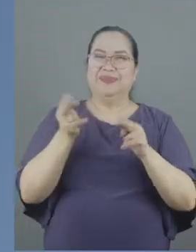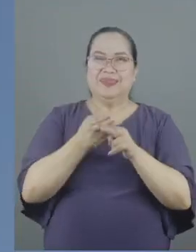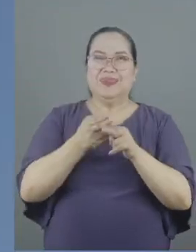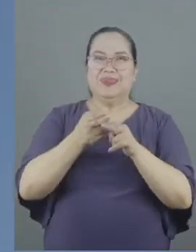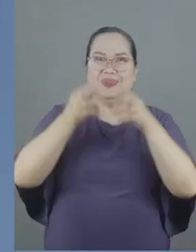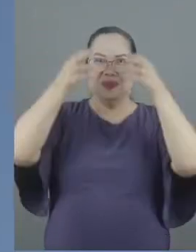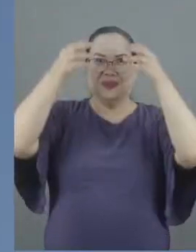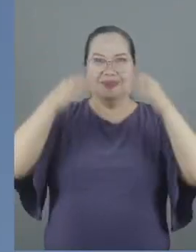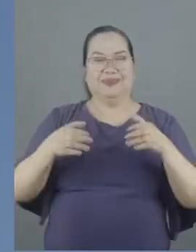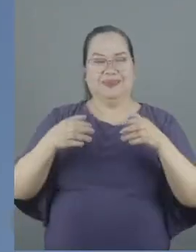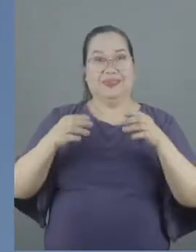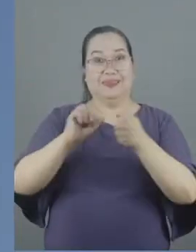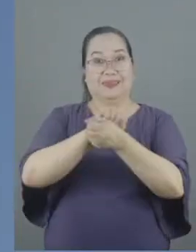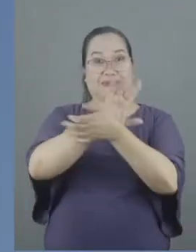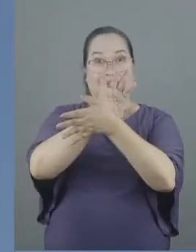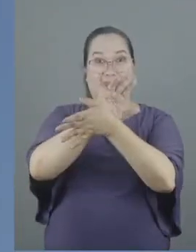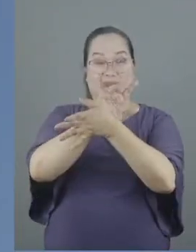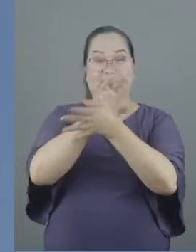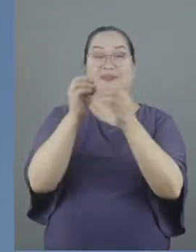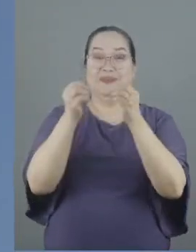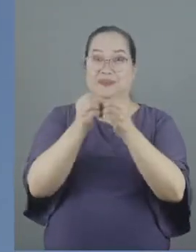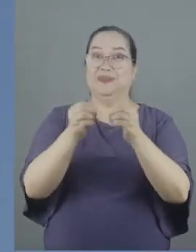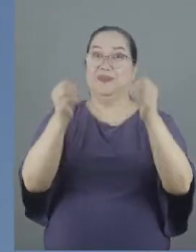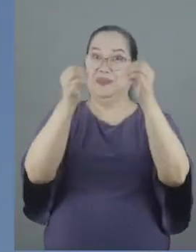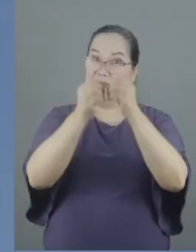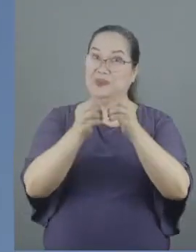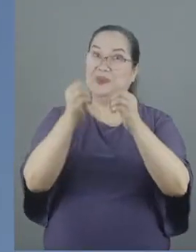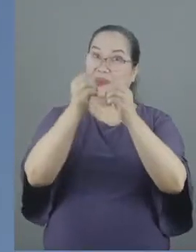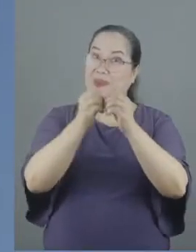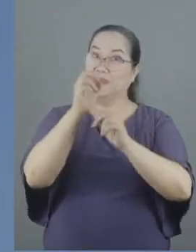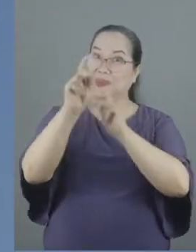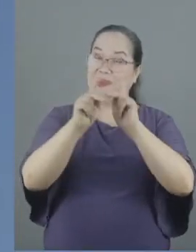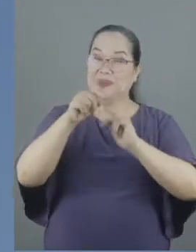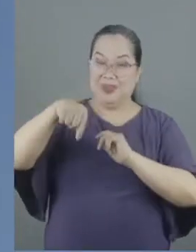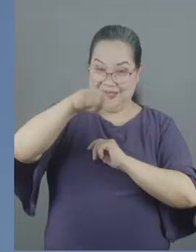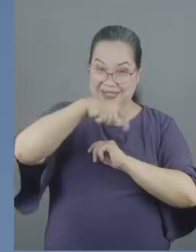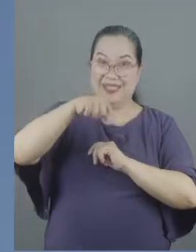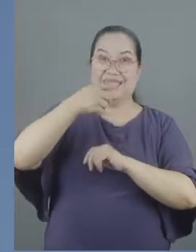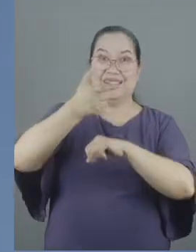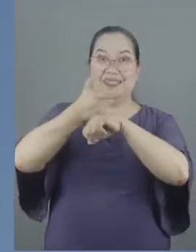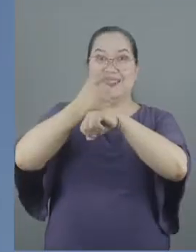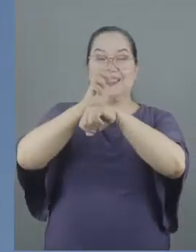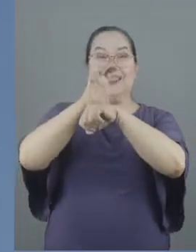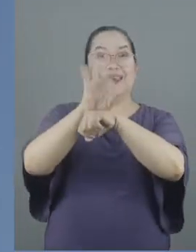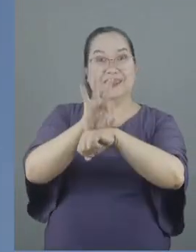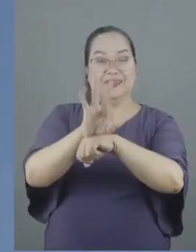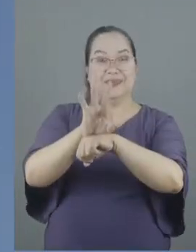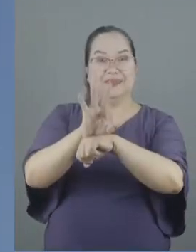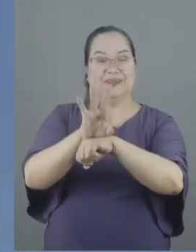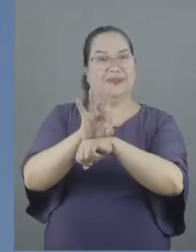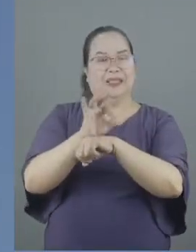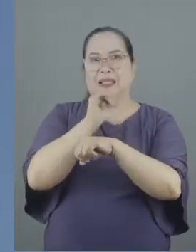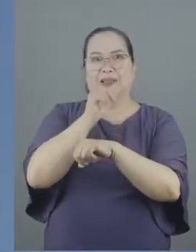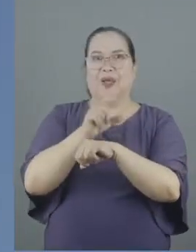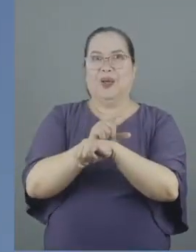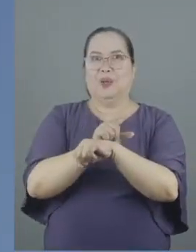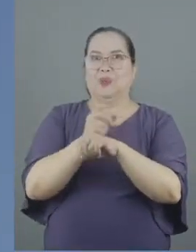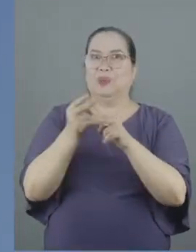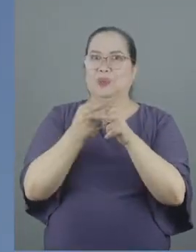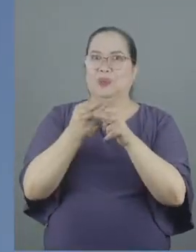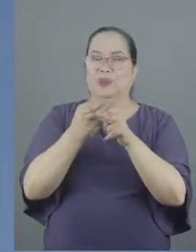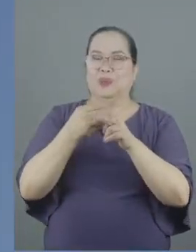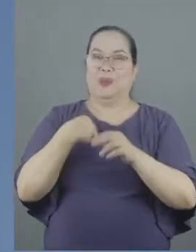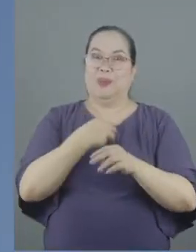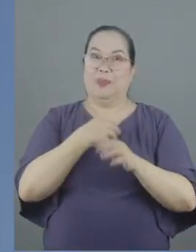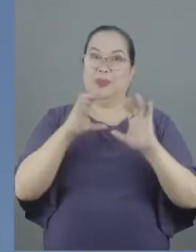God sovereignly introduced me to more and more people here in GCF. It didn't take long before I finished my membership